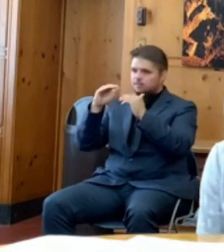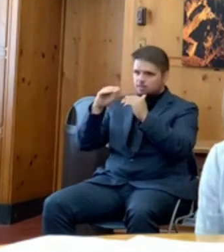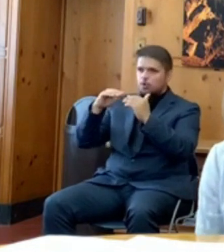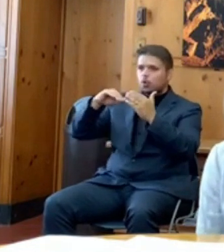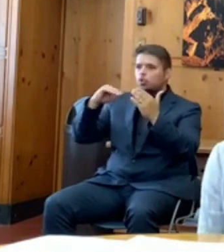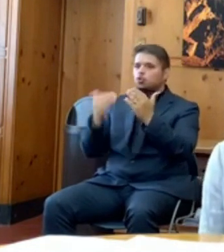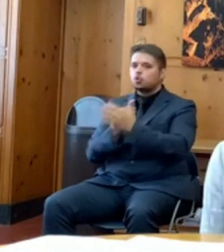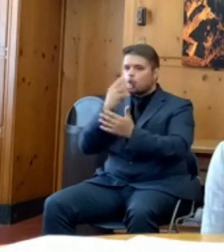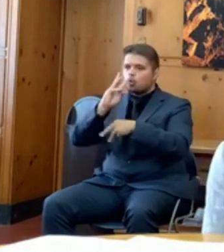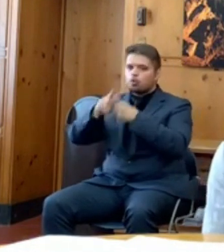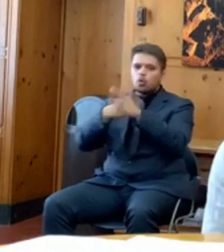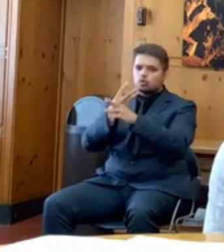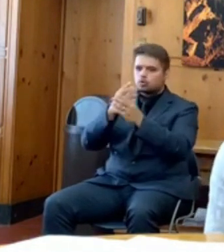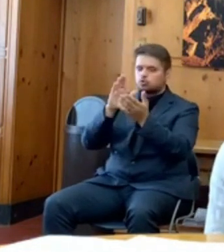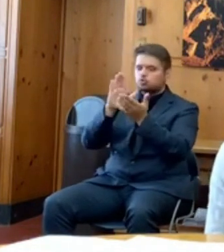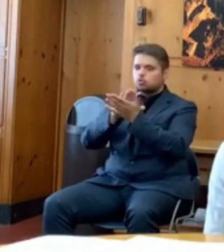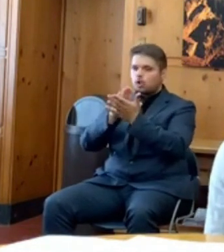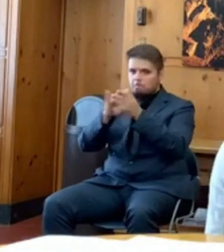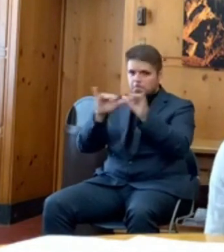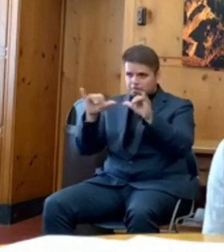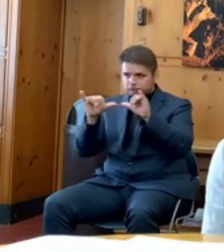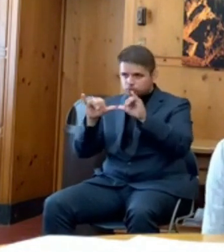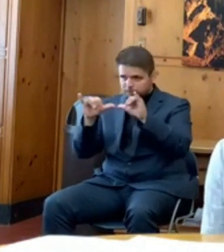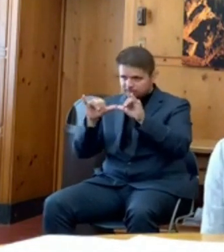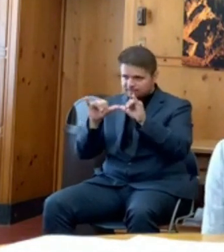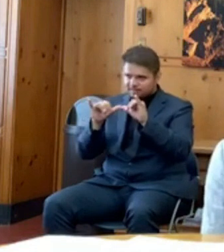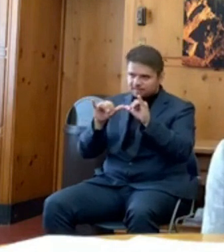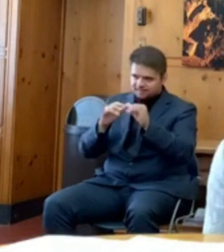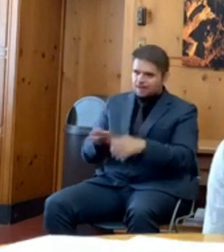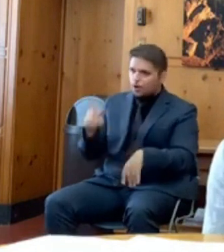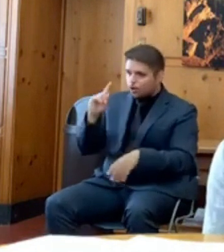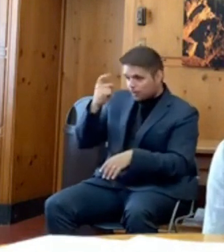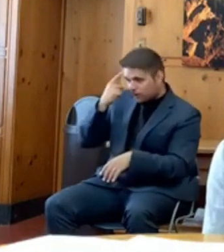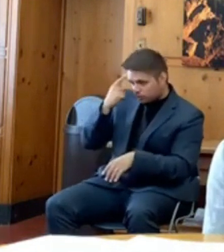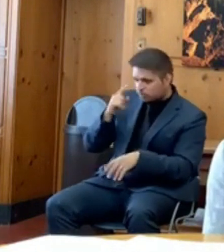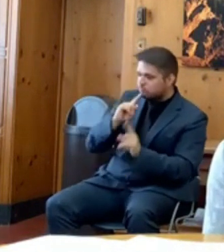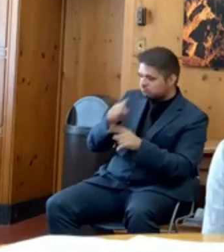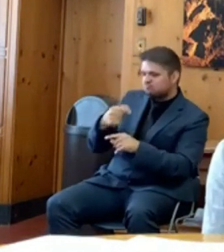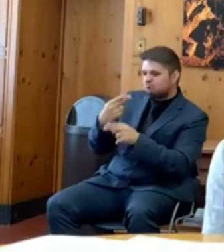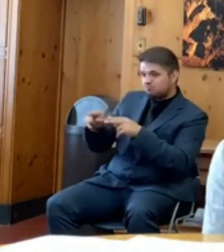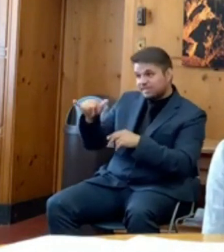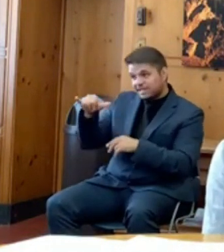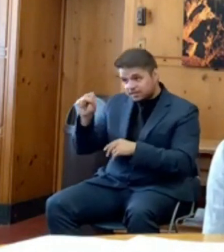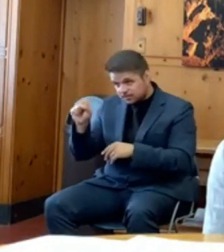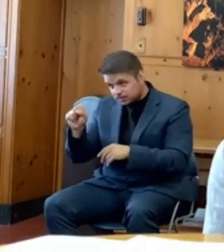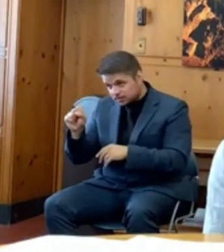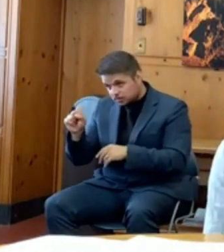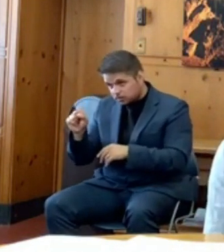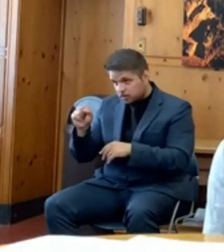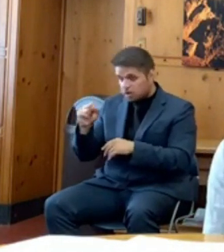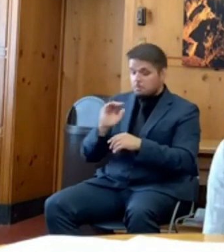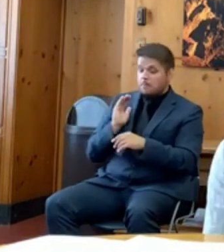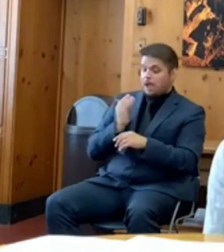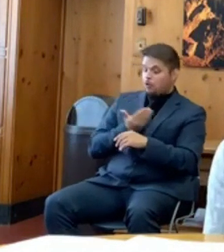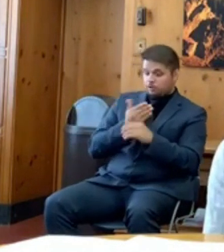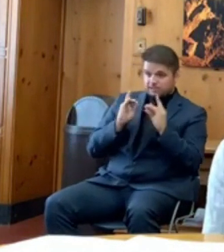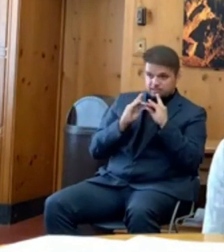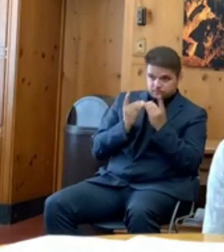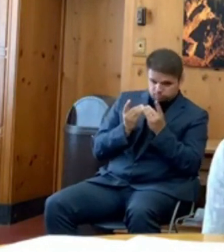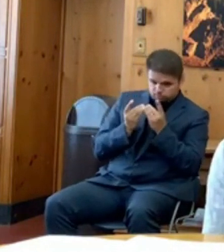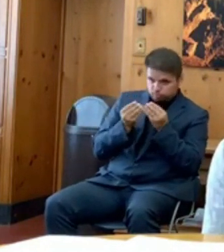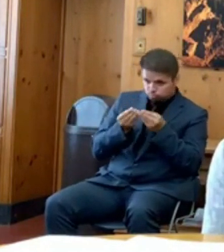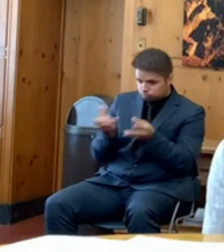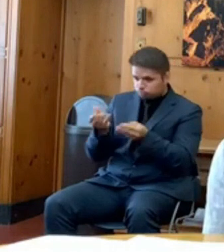The short answer is yes. My understanding is that the department is going to be releasing that information this afternoon.